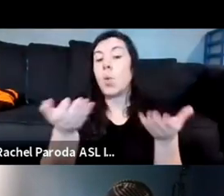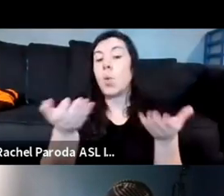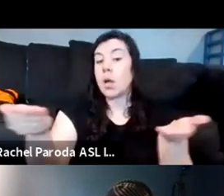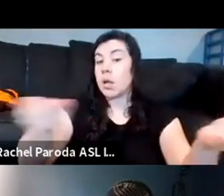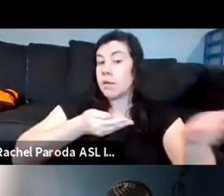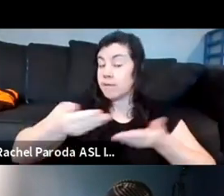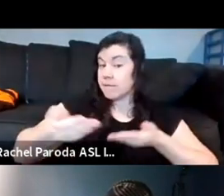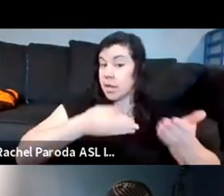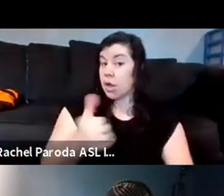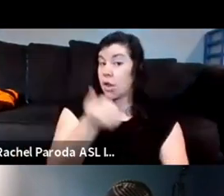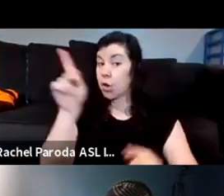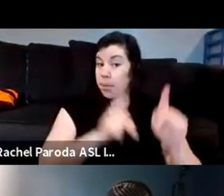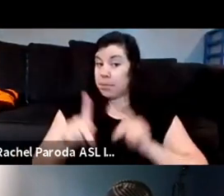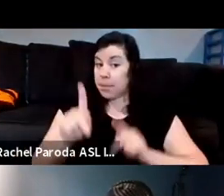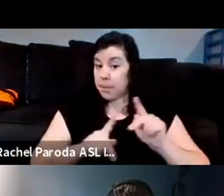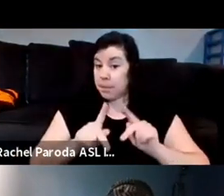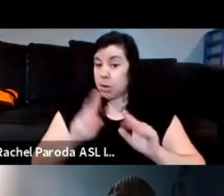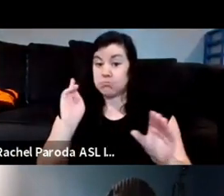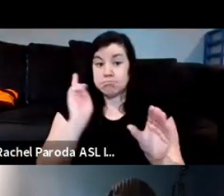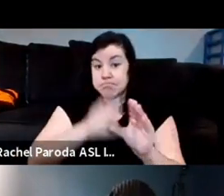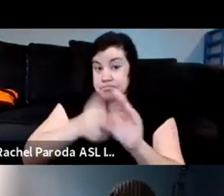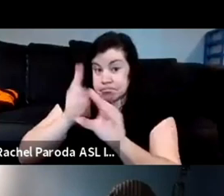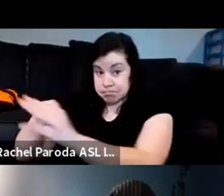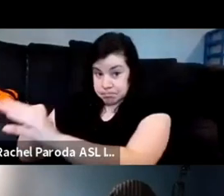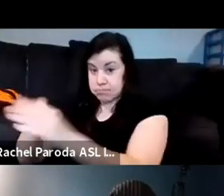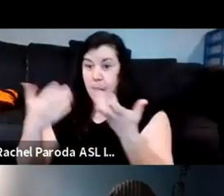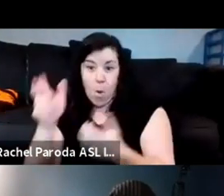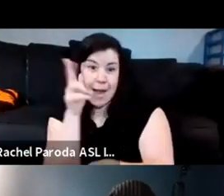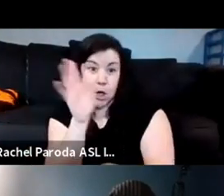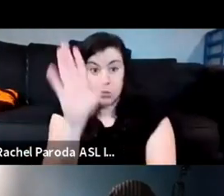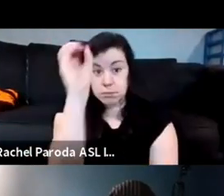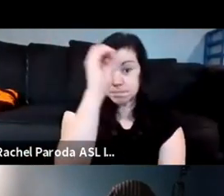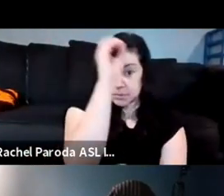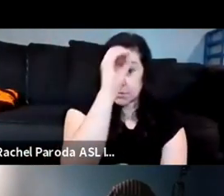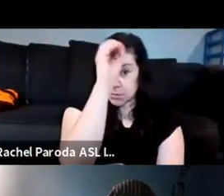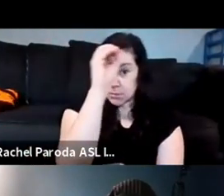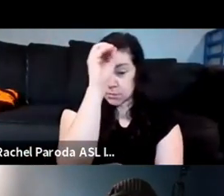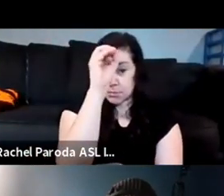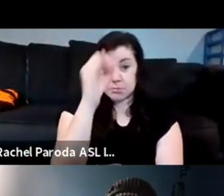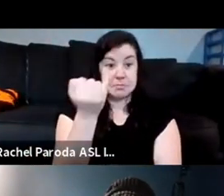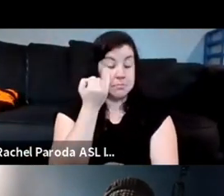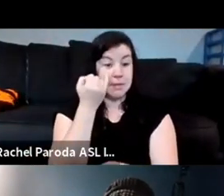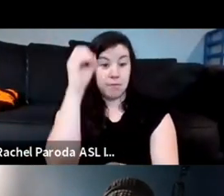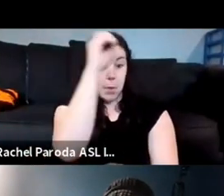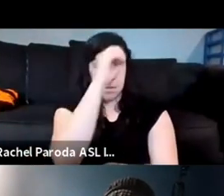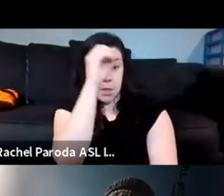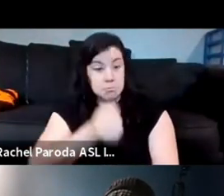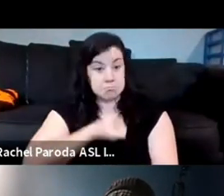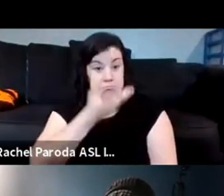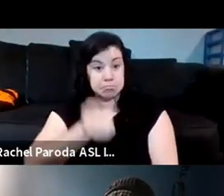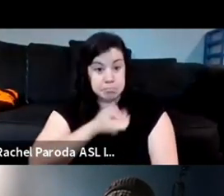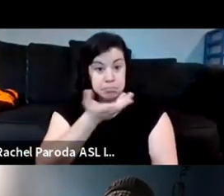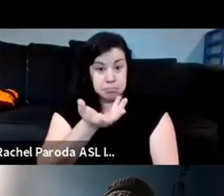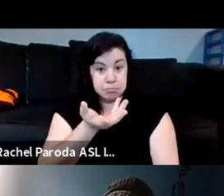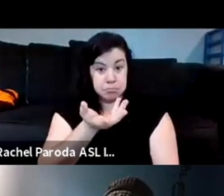discussants to kind of chime in quickly i i want to hear your thoughts too um so if you if you have something to share please please